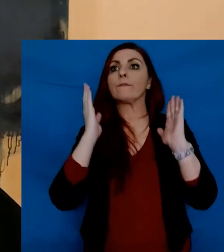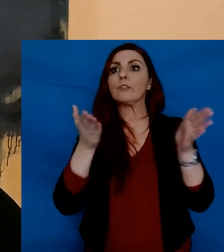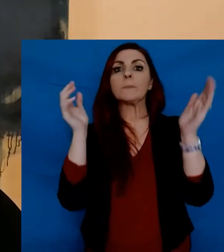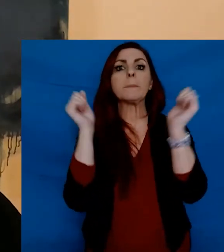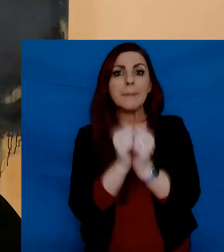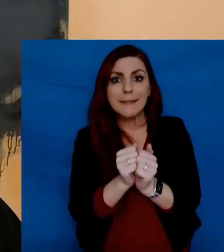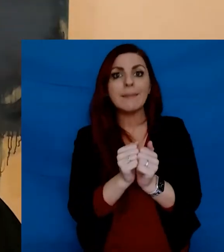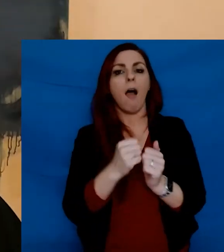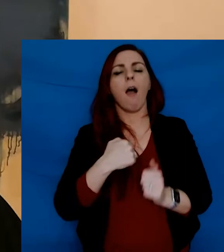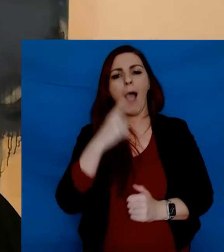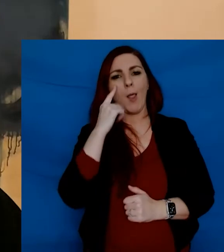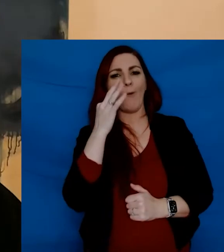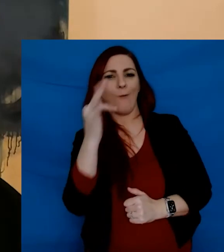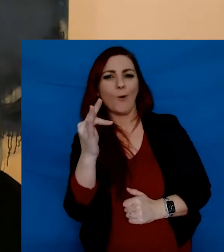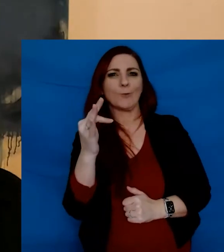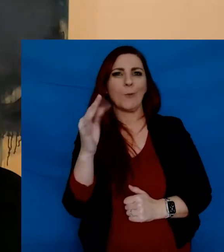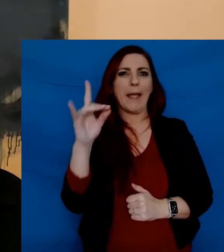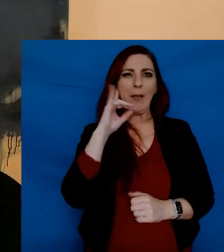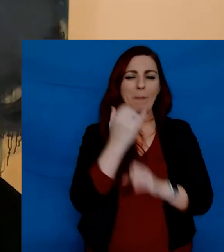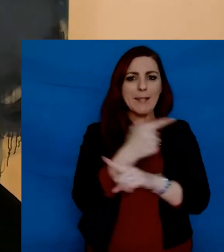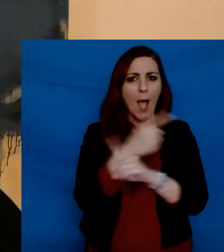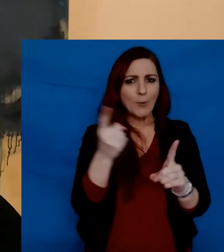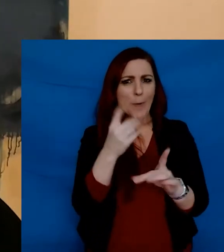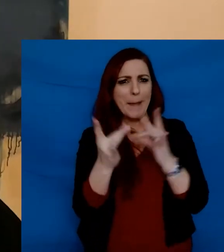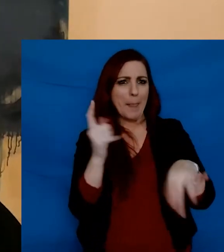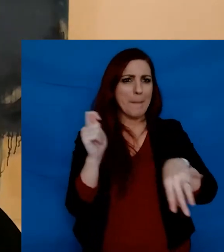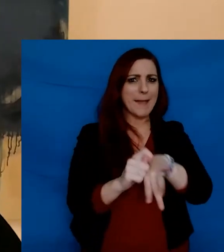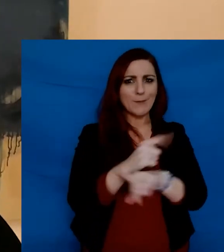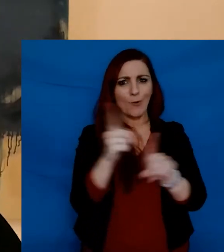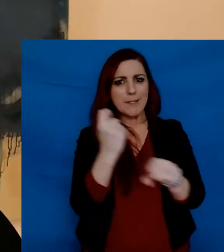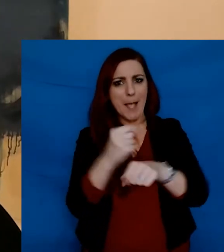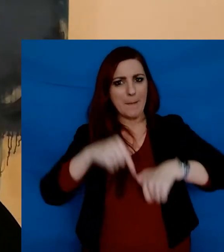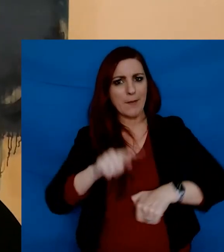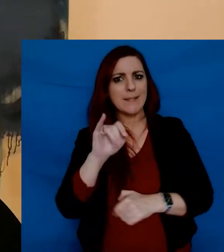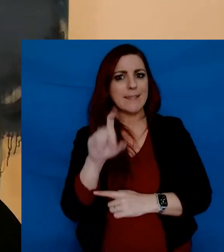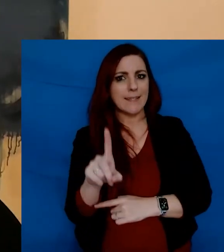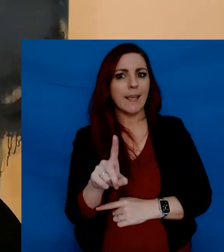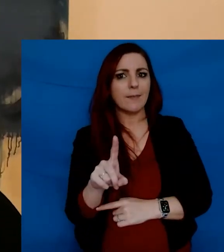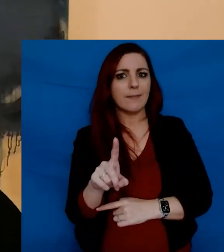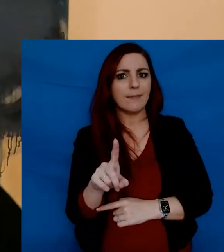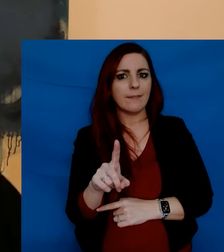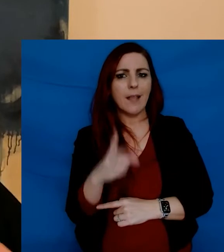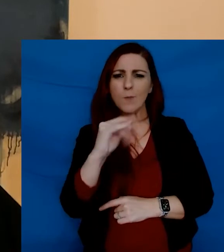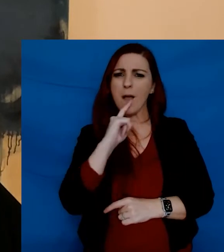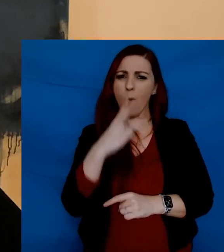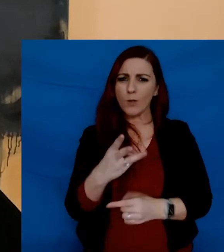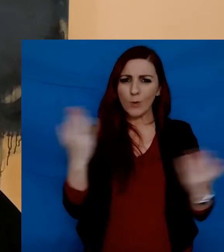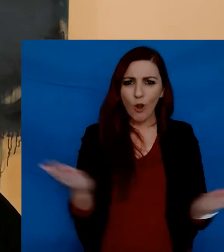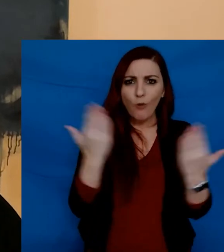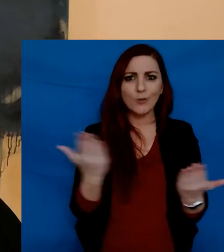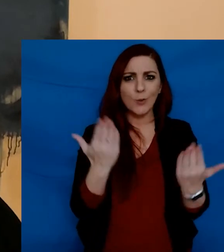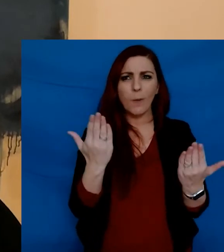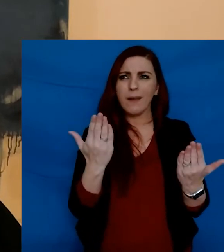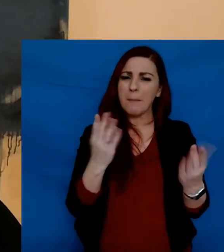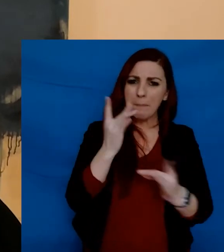we do meet, I look forward to hearing about how you are making the most of your time in Trinity. And that is what I really want to